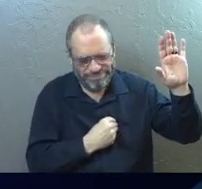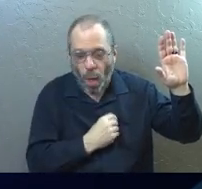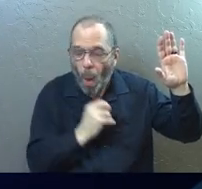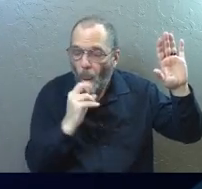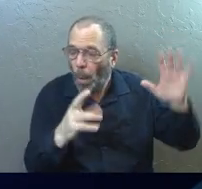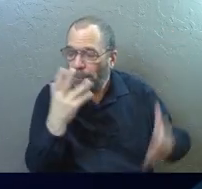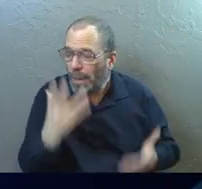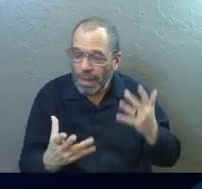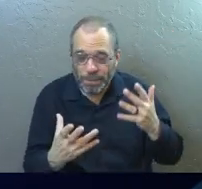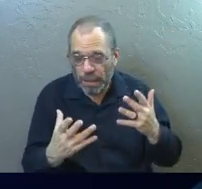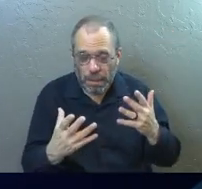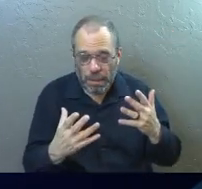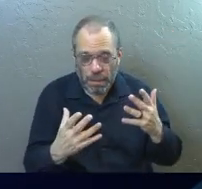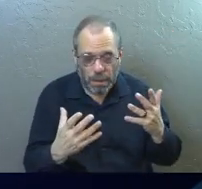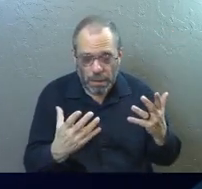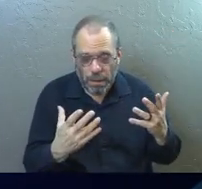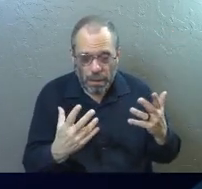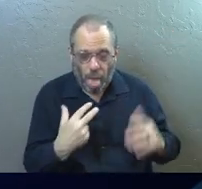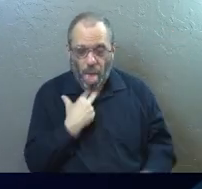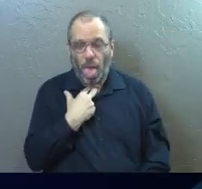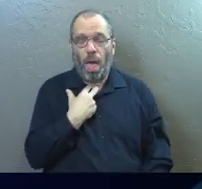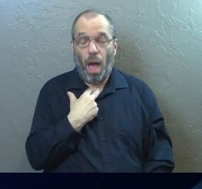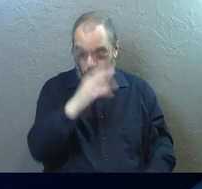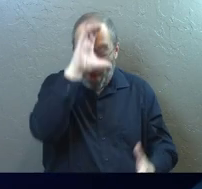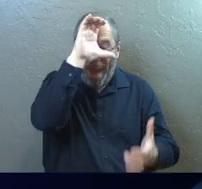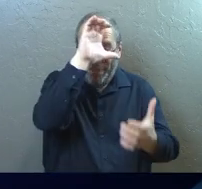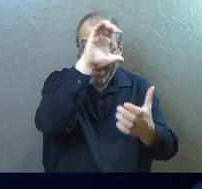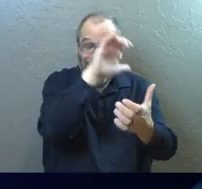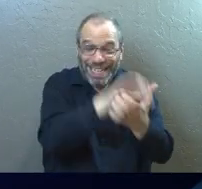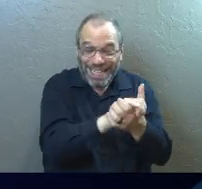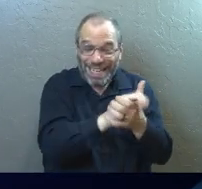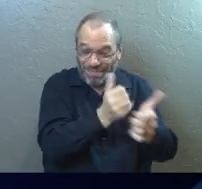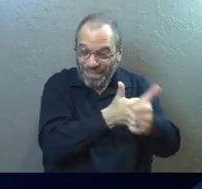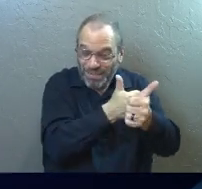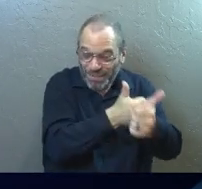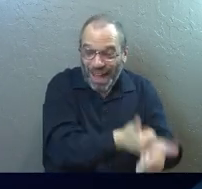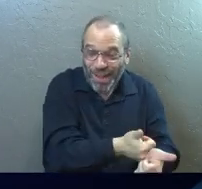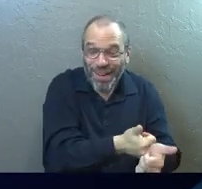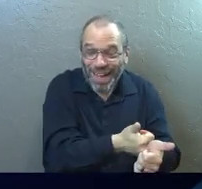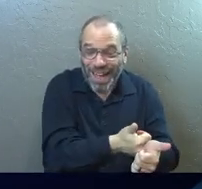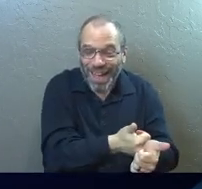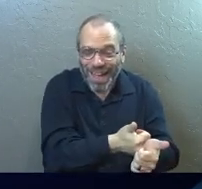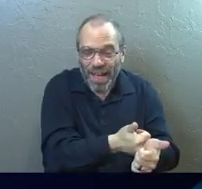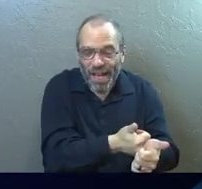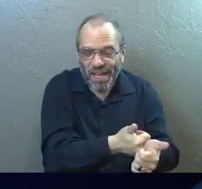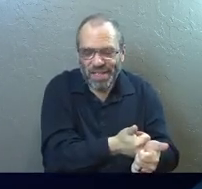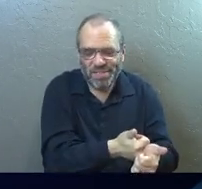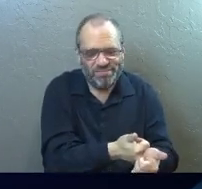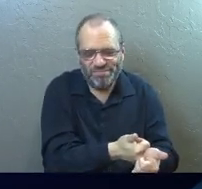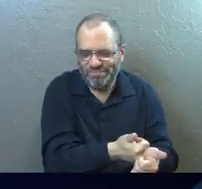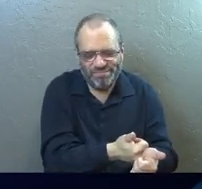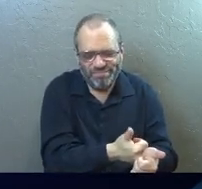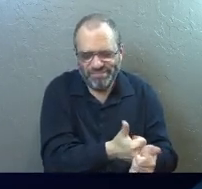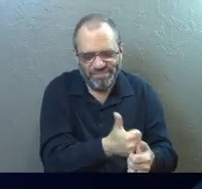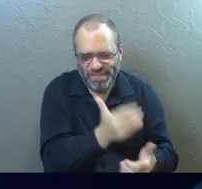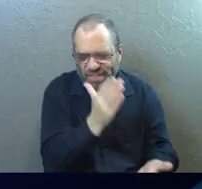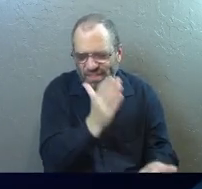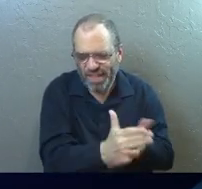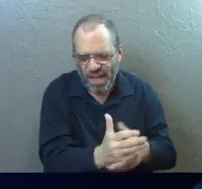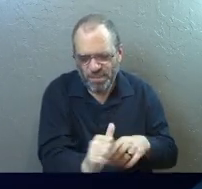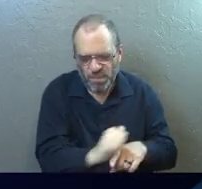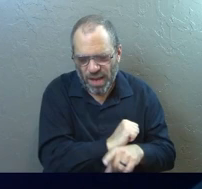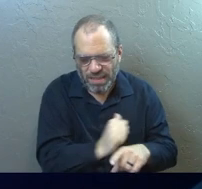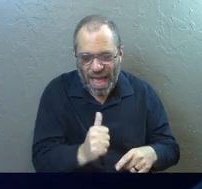Or maybe we've been in a spot where we believed those things and walked in those things, God, but we don't anymore. And,